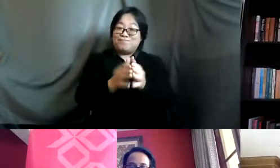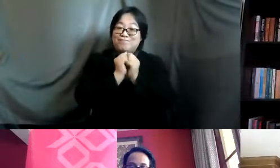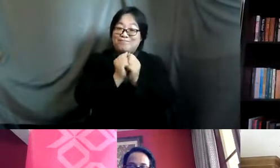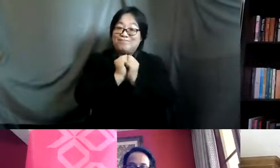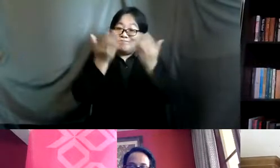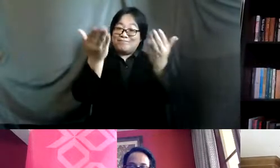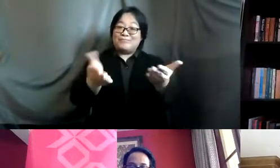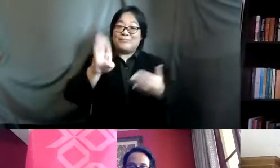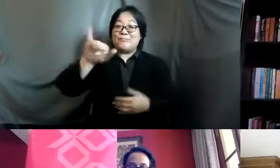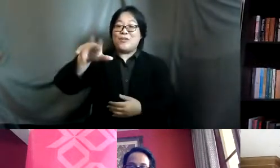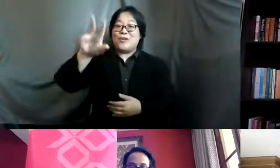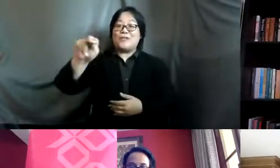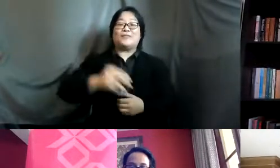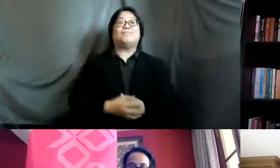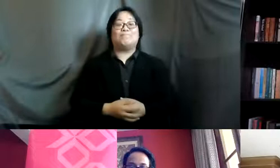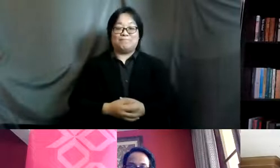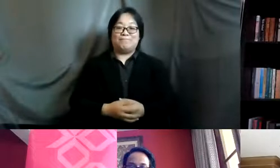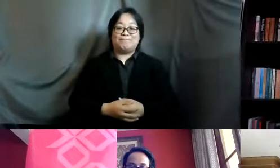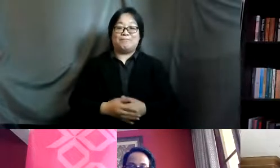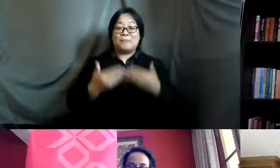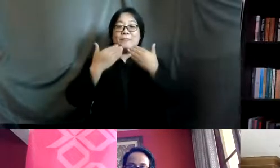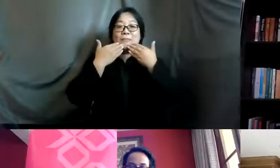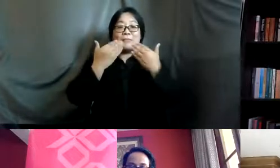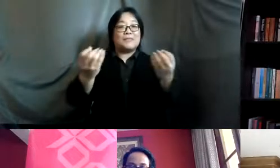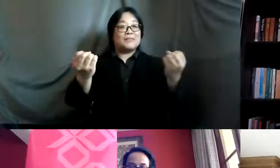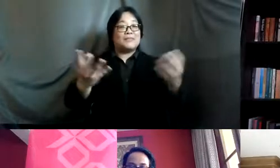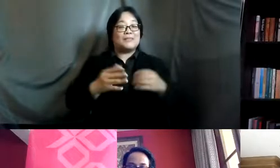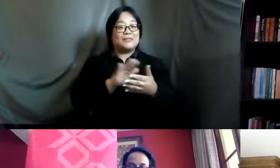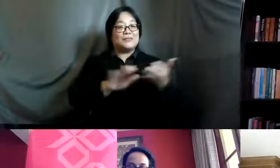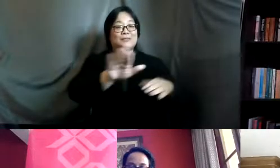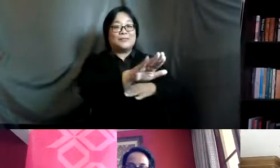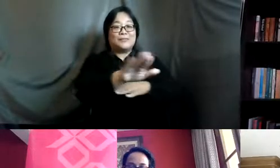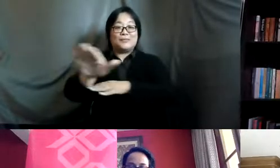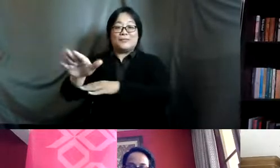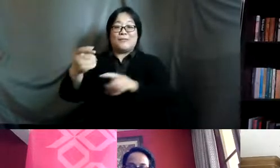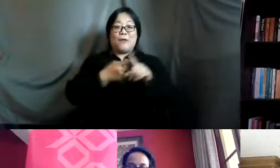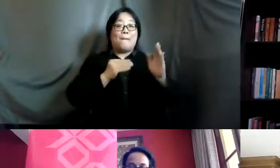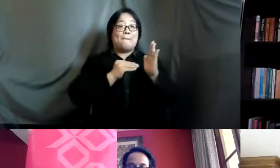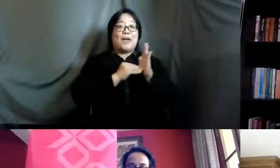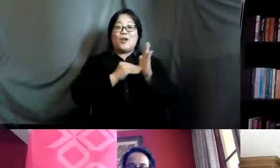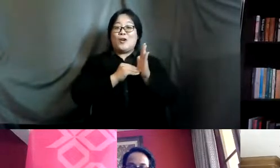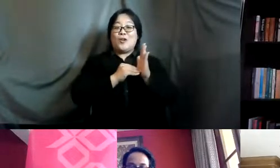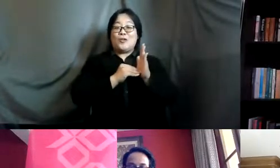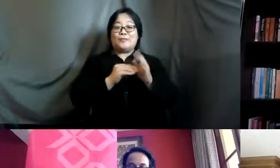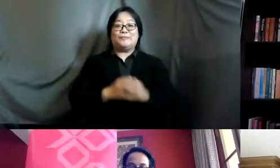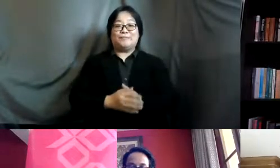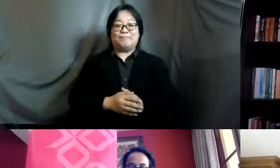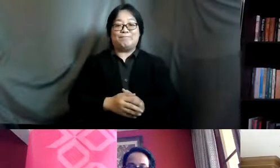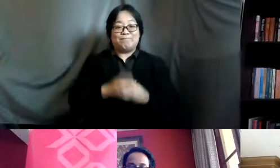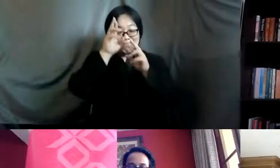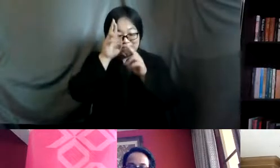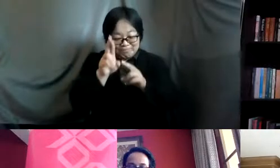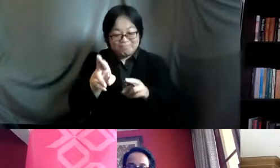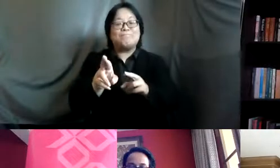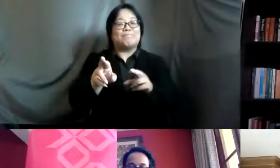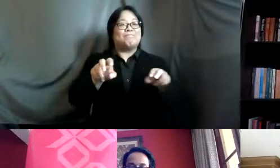please go ahead thank you so much and and good afternoon from bangkok and your excellency distinguished panelists